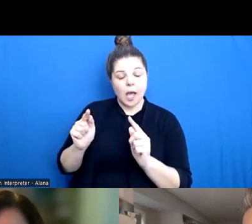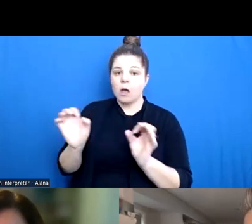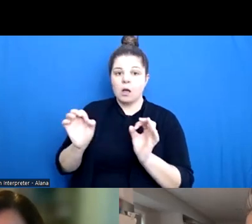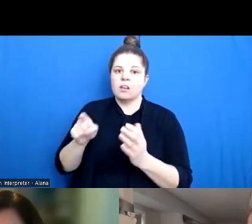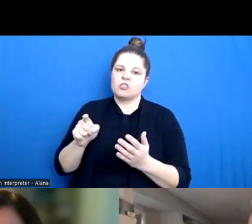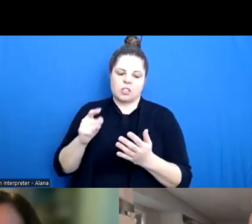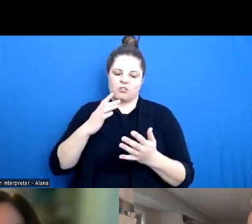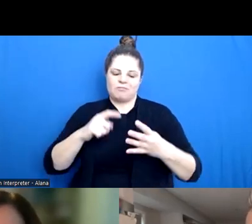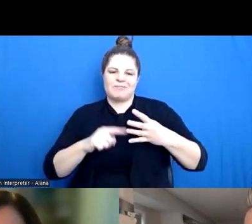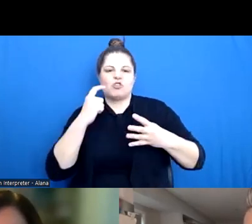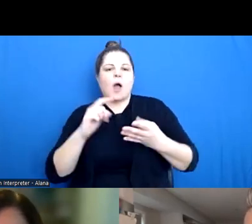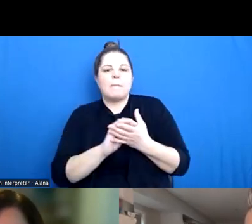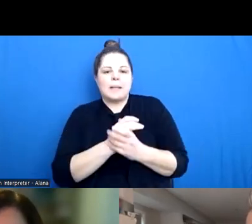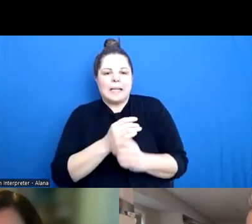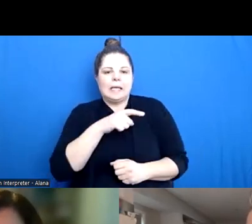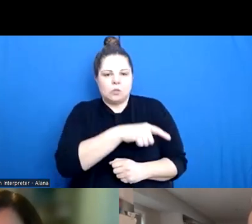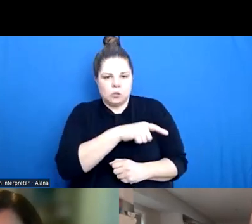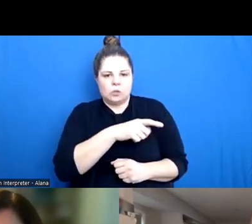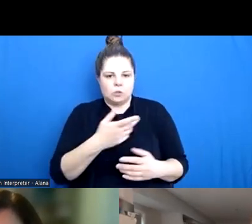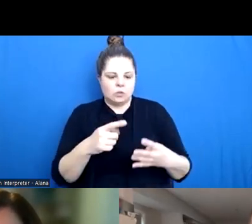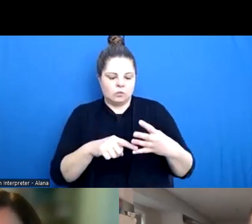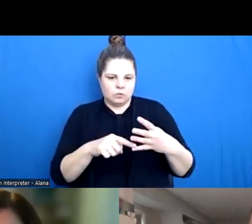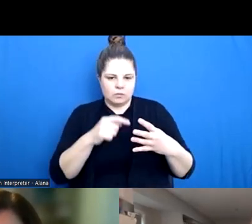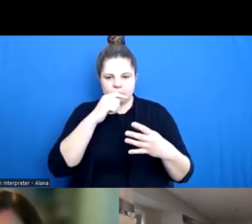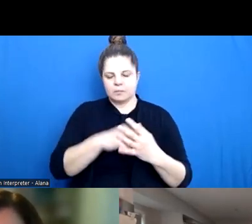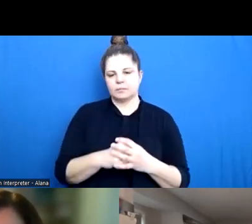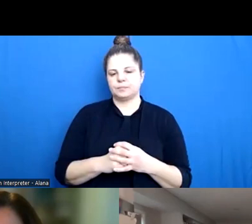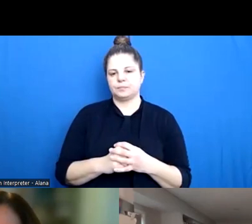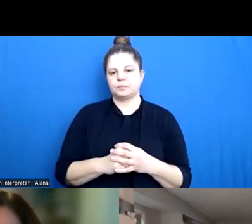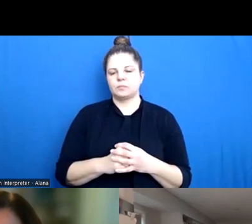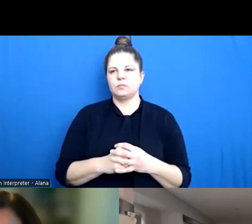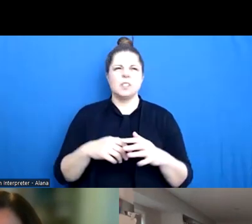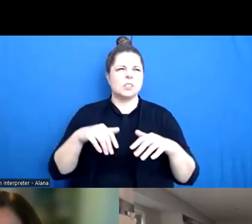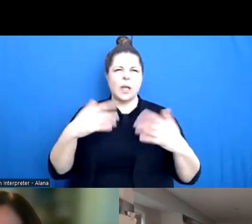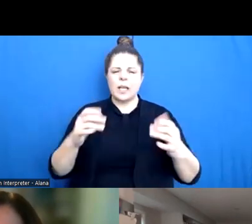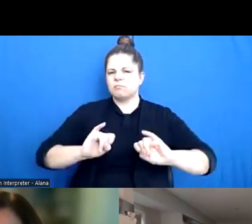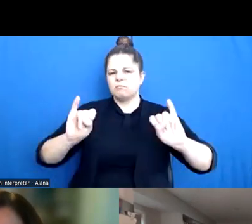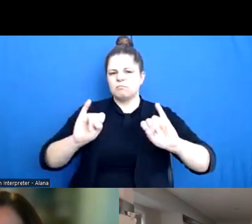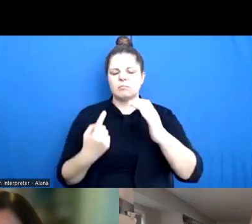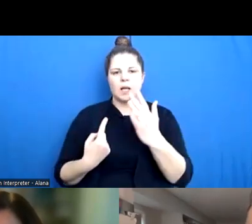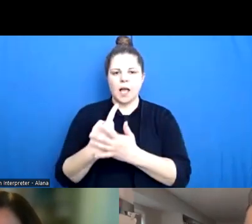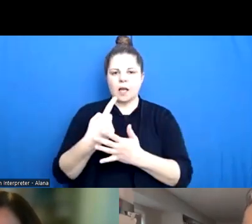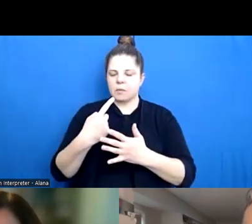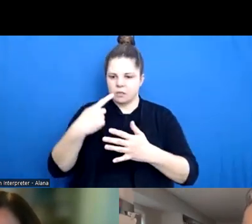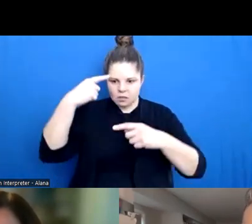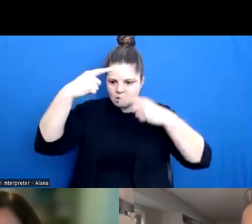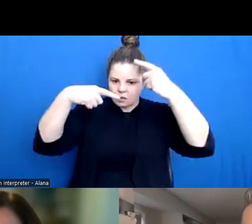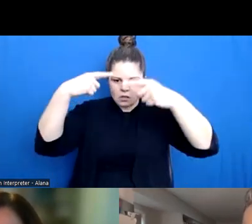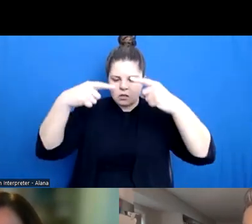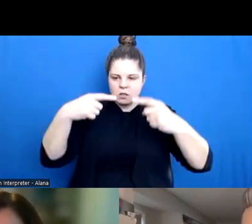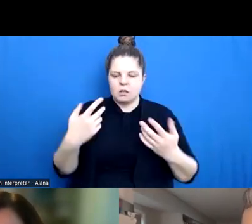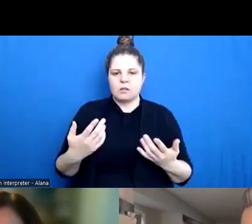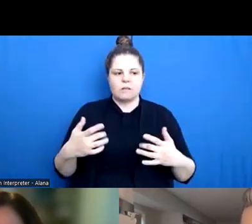what that means for people who are processing some sort of event is that they feel a bit more like, okay,